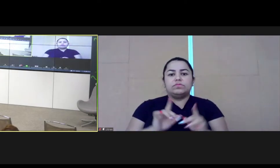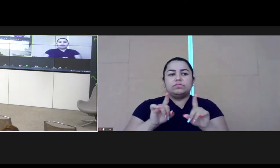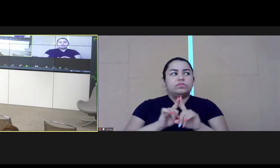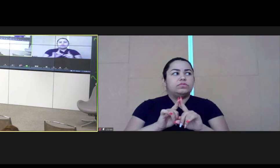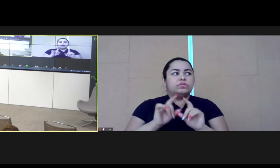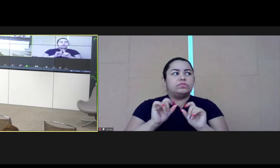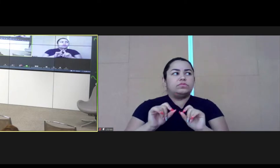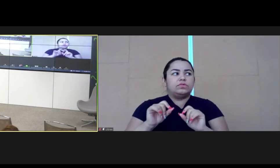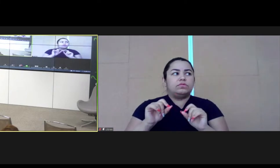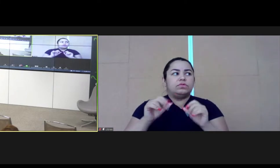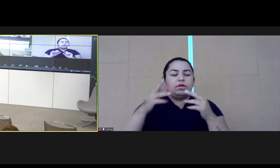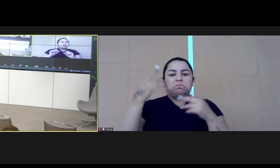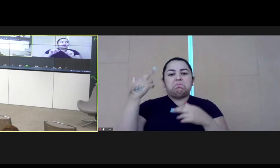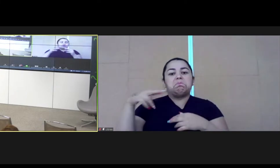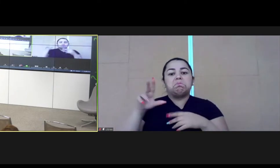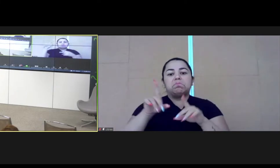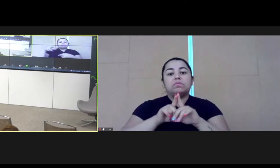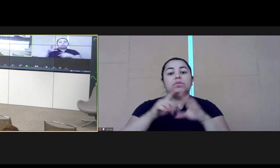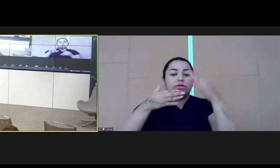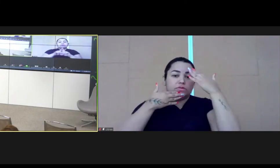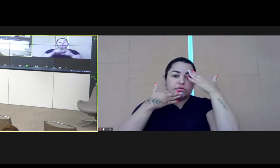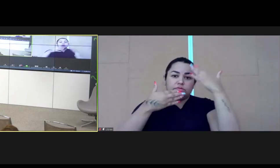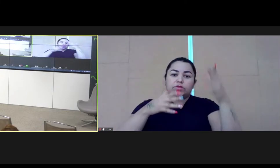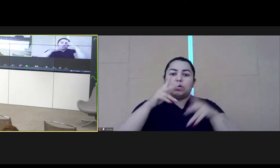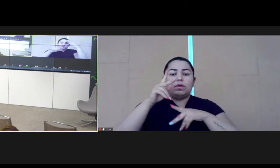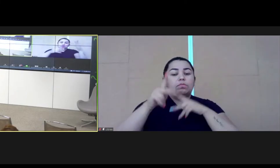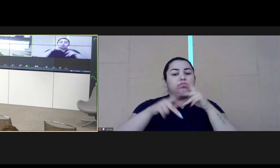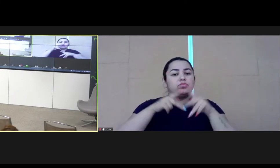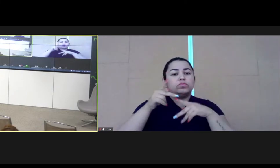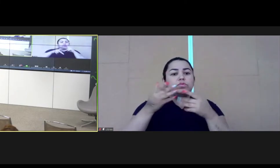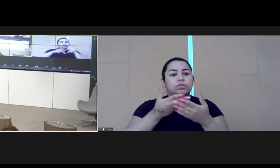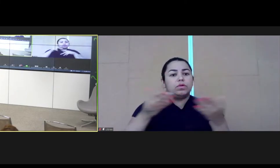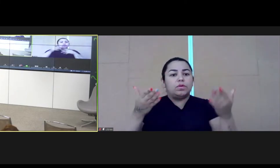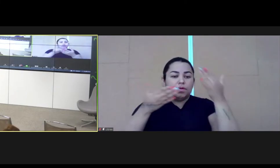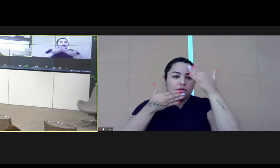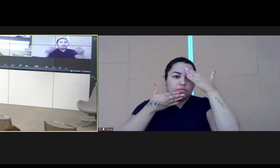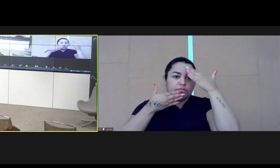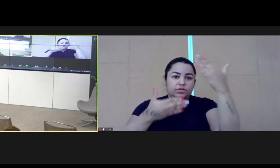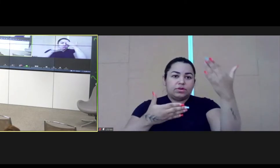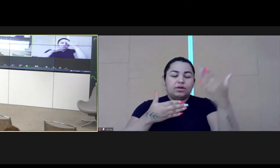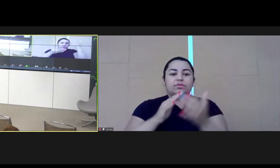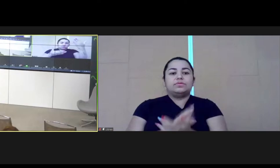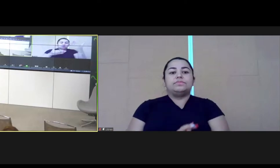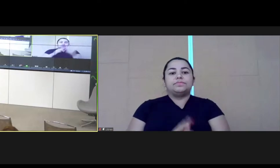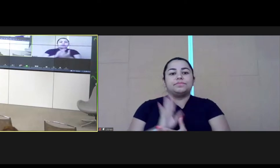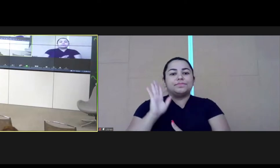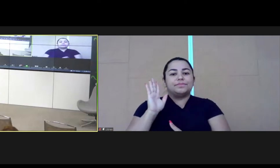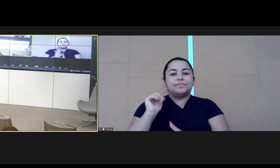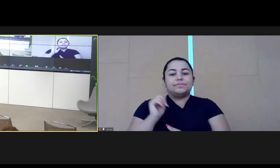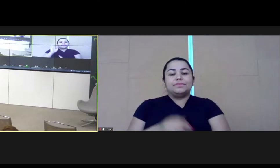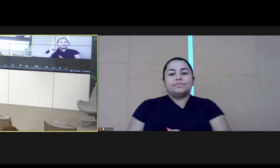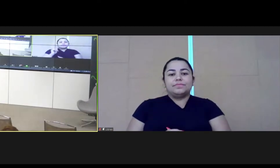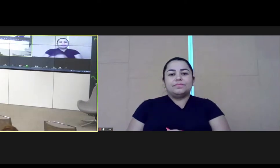very very important for this event and I'd like to thank her and everybody